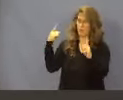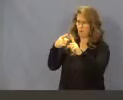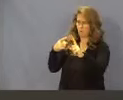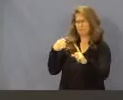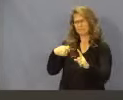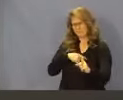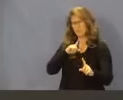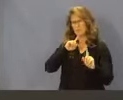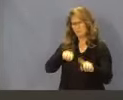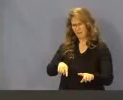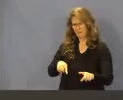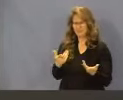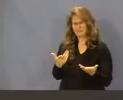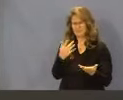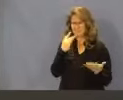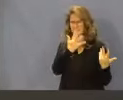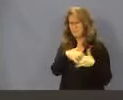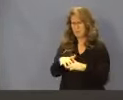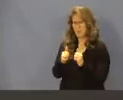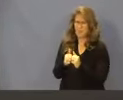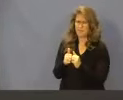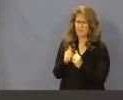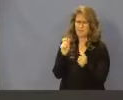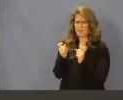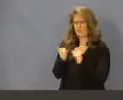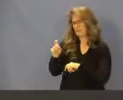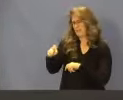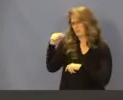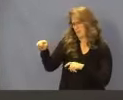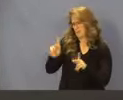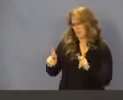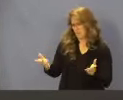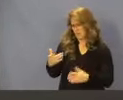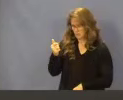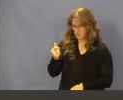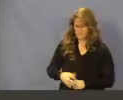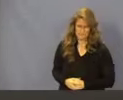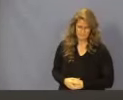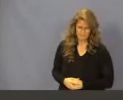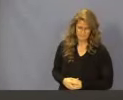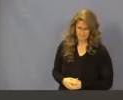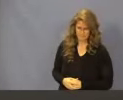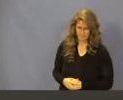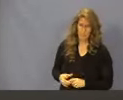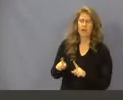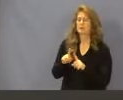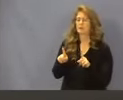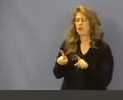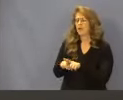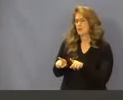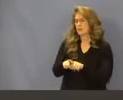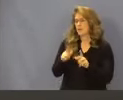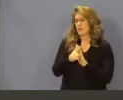responsive to the changing healthcare needs of Georgians. The department will also work with the Office of Legislative Counsel to review